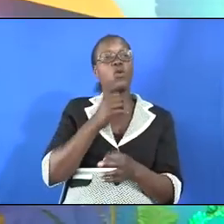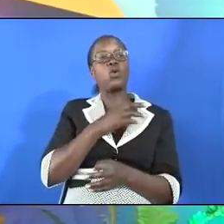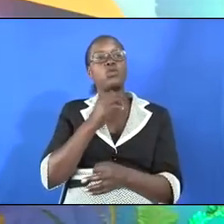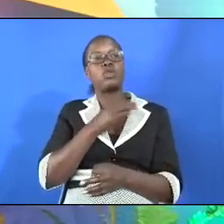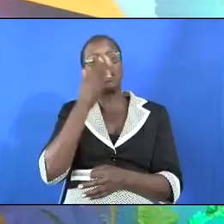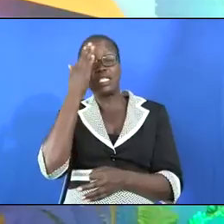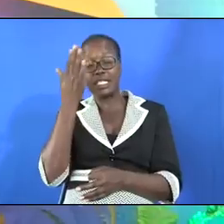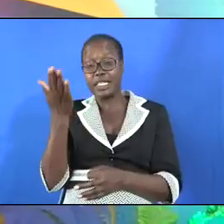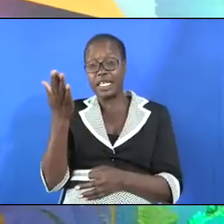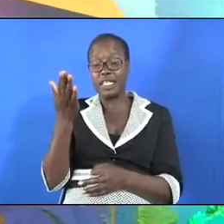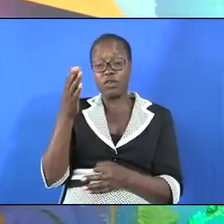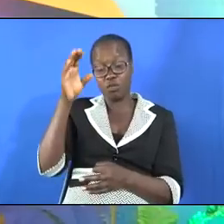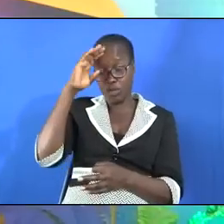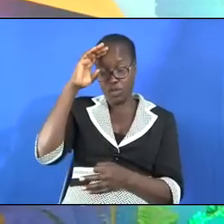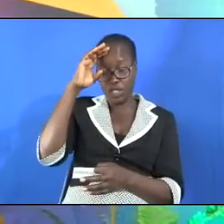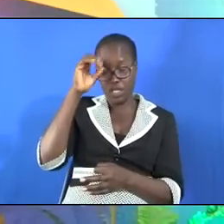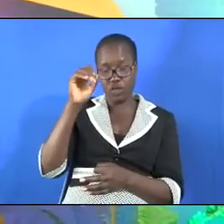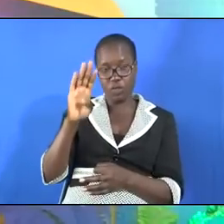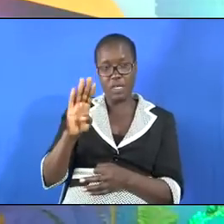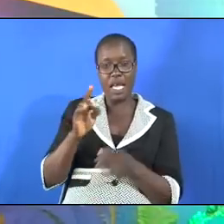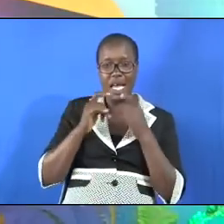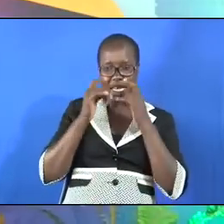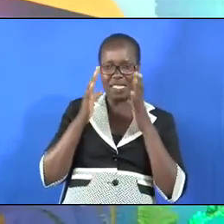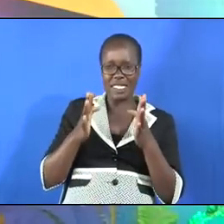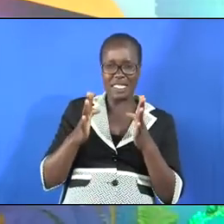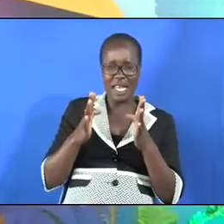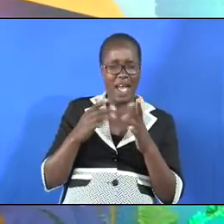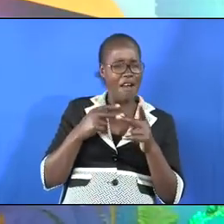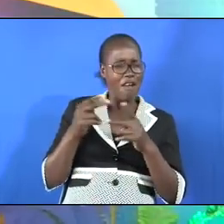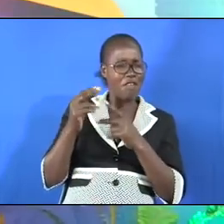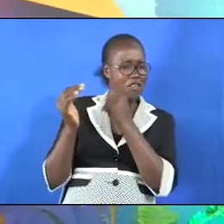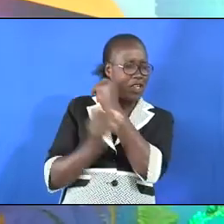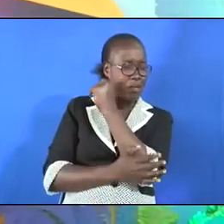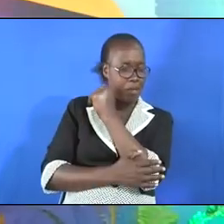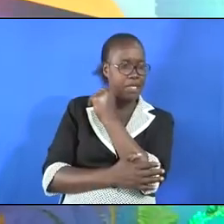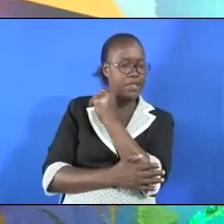would be considered to be a sinner very easily.